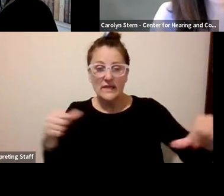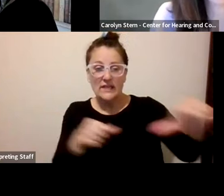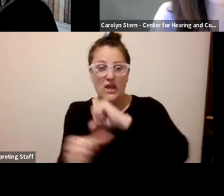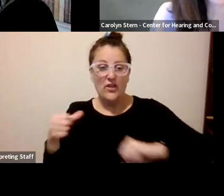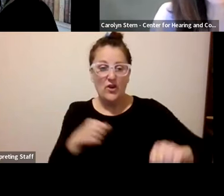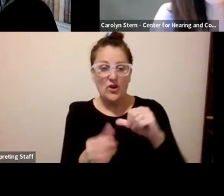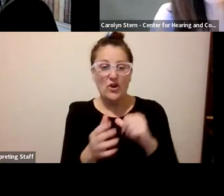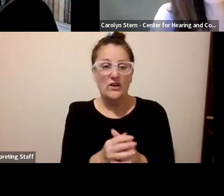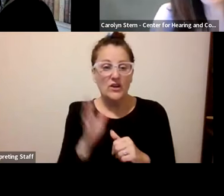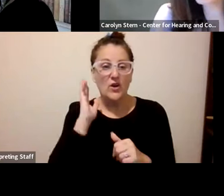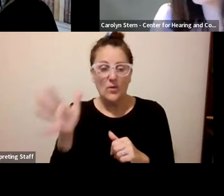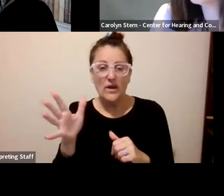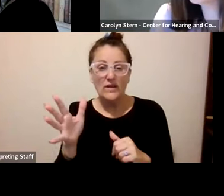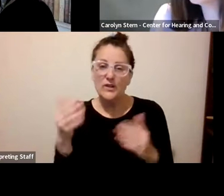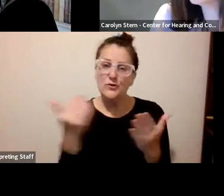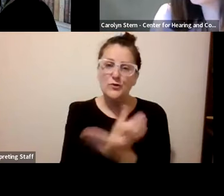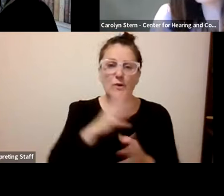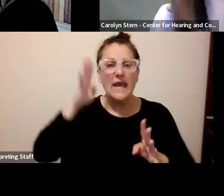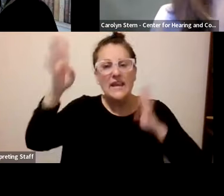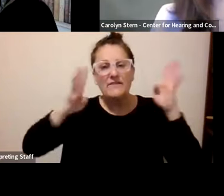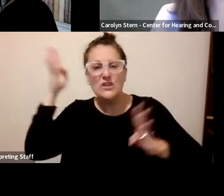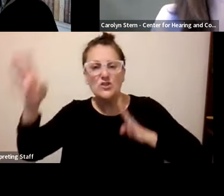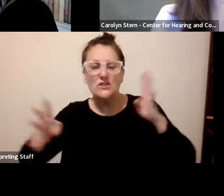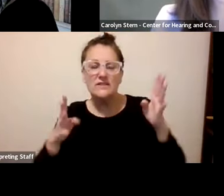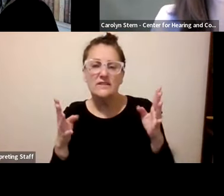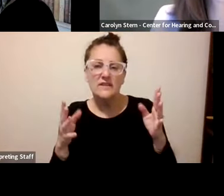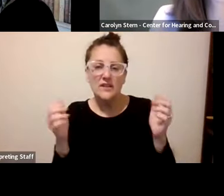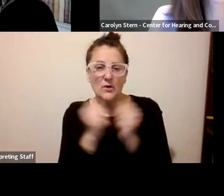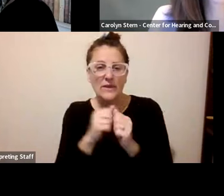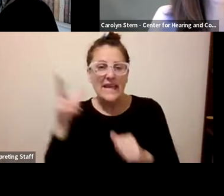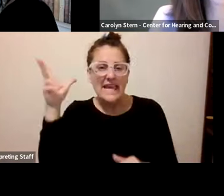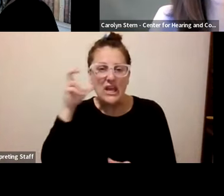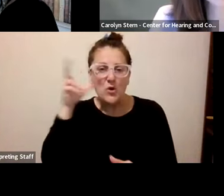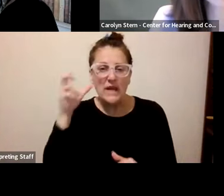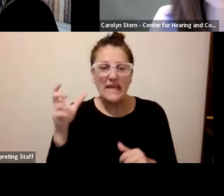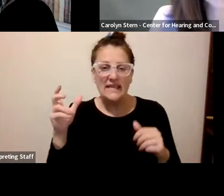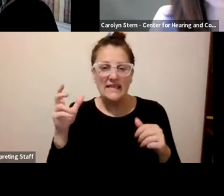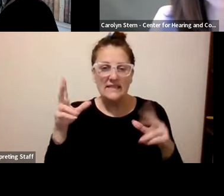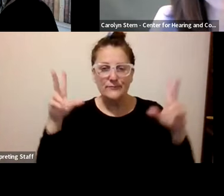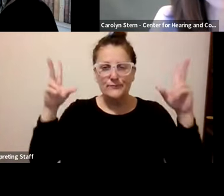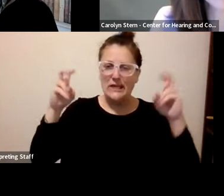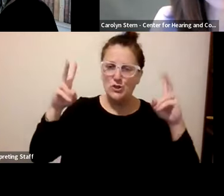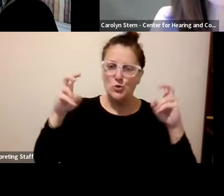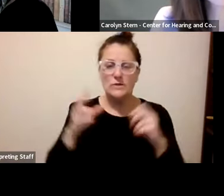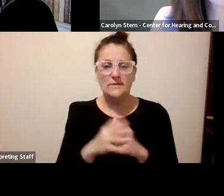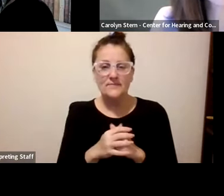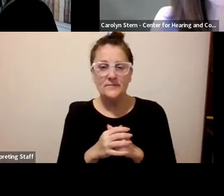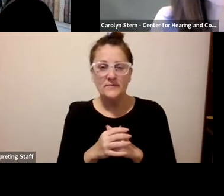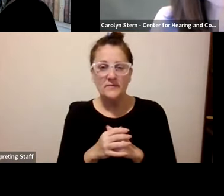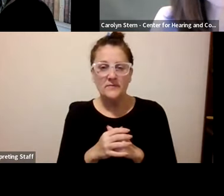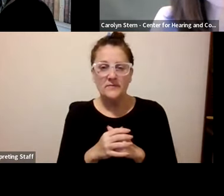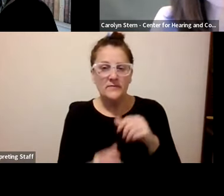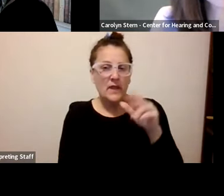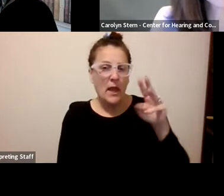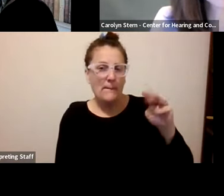be talking about all the new innovations um in hearing issues so take it away i guess it's